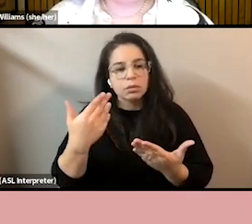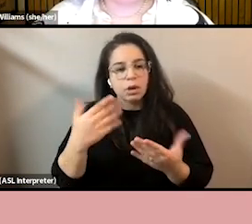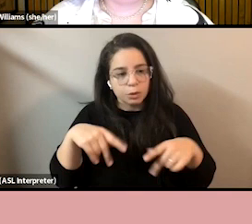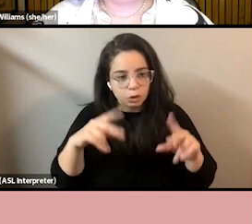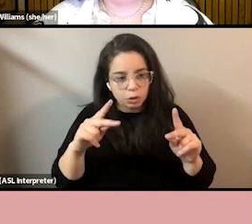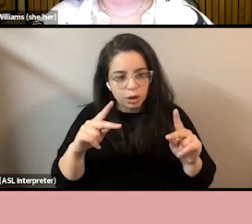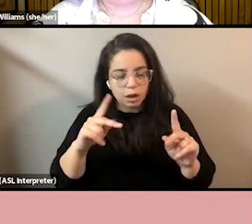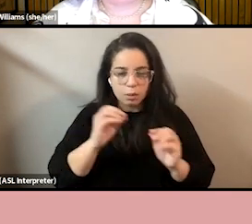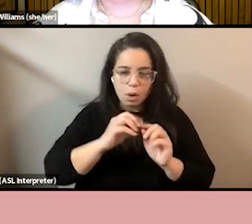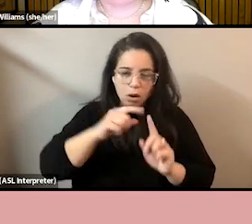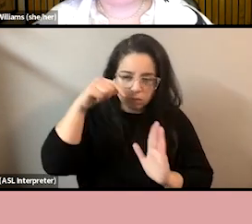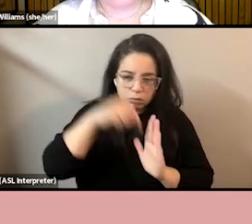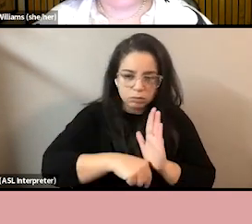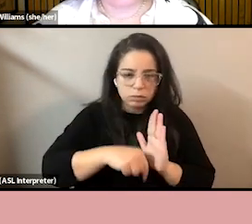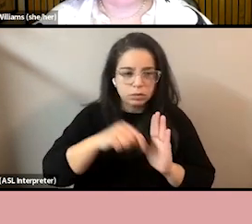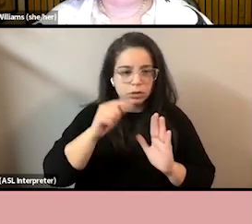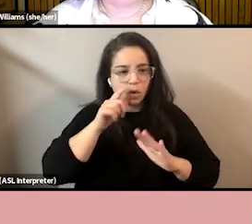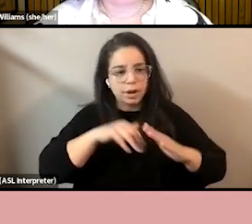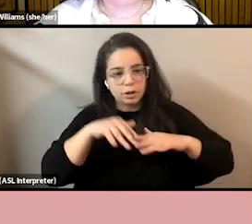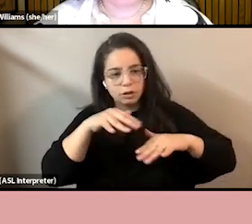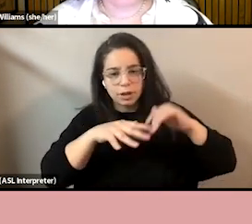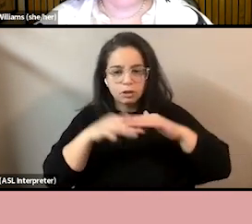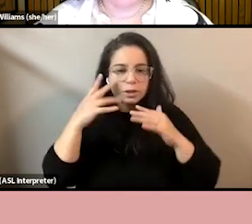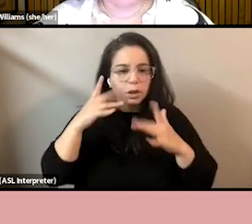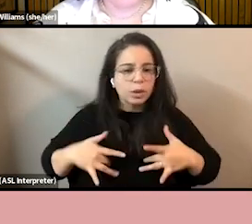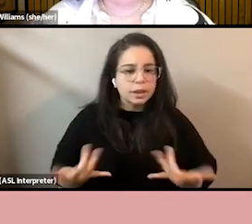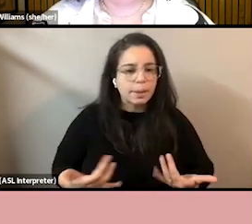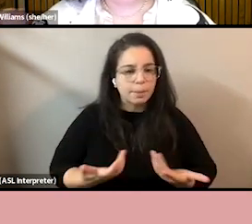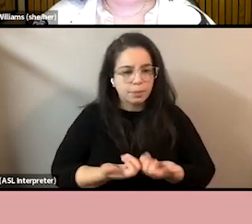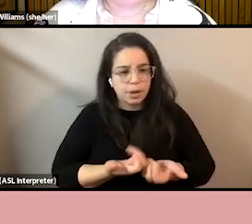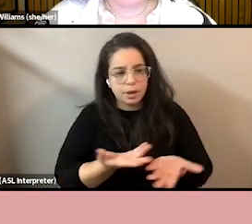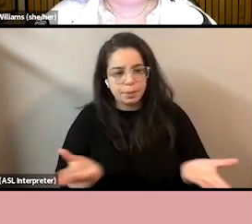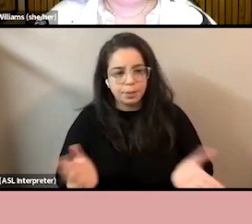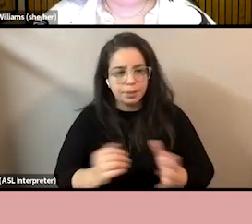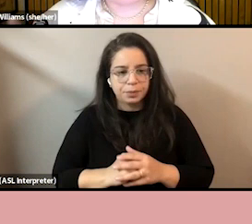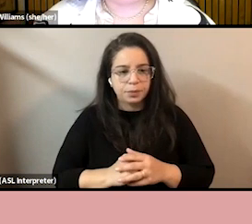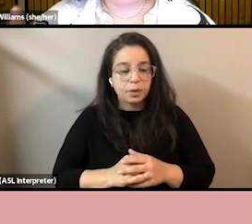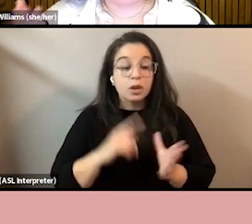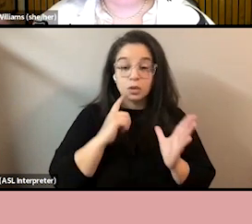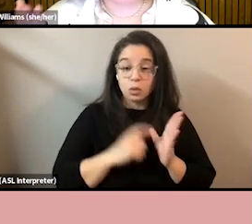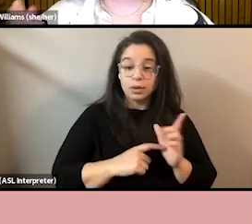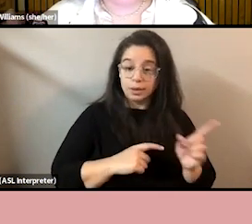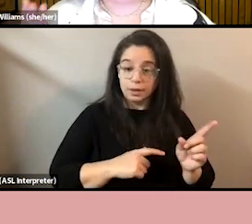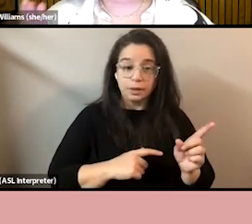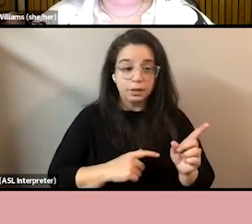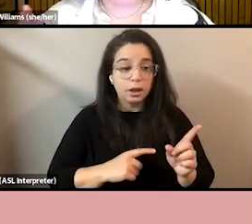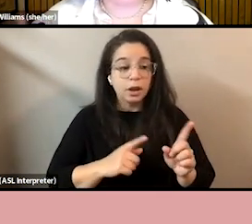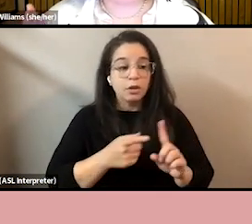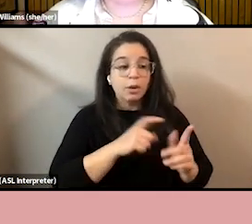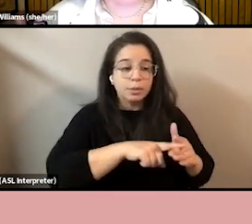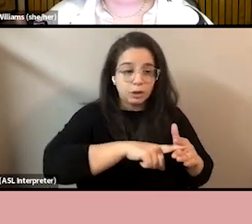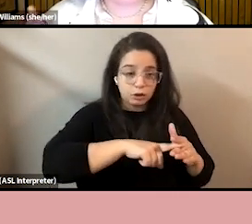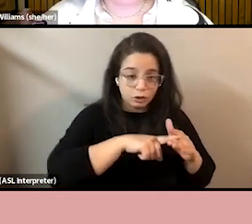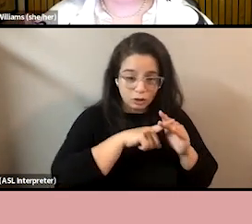in a more intersectional way what's actually going on. So what we can see here is that from the very start of black